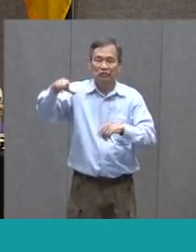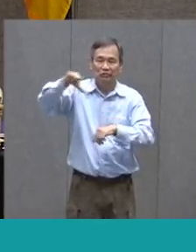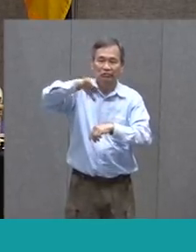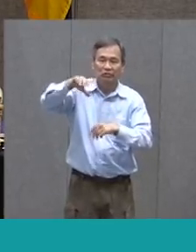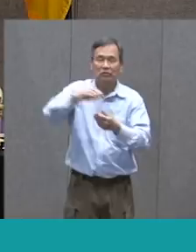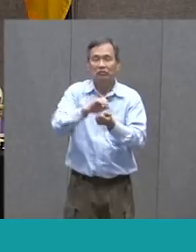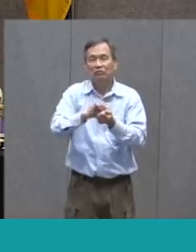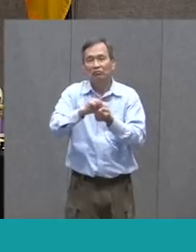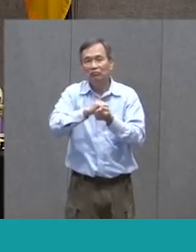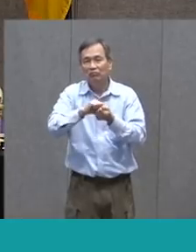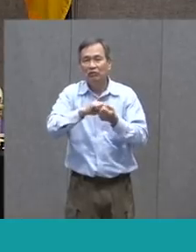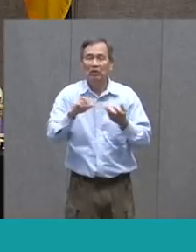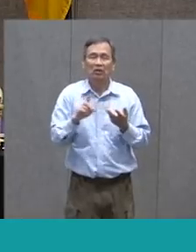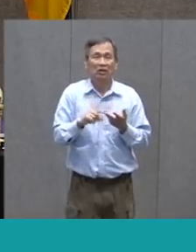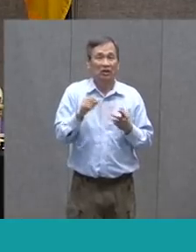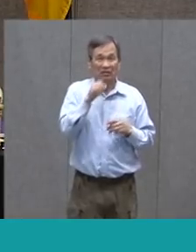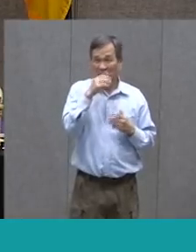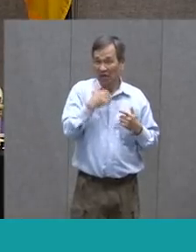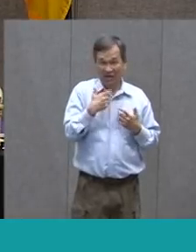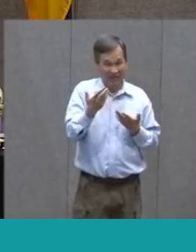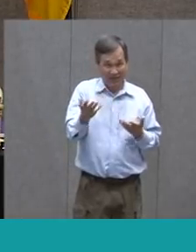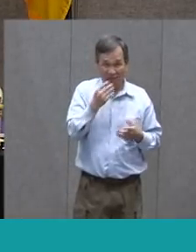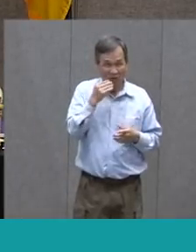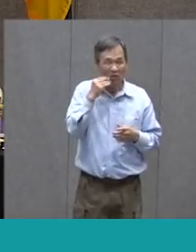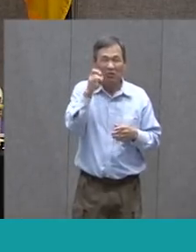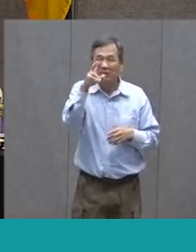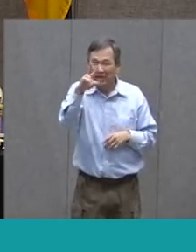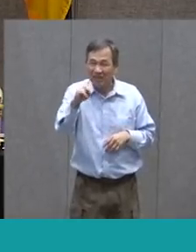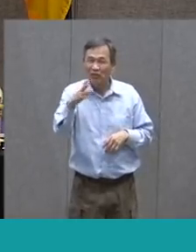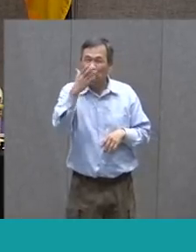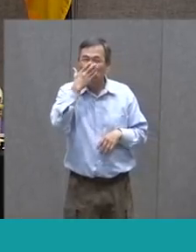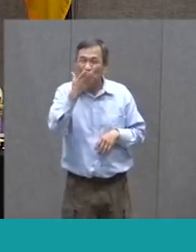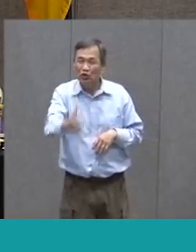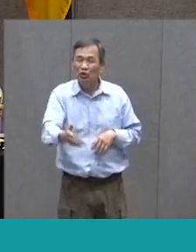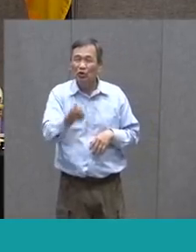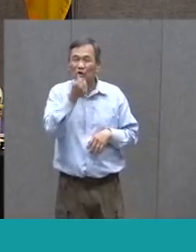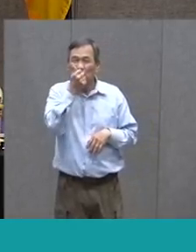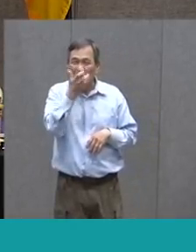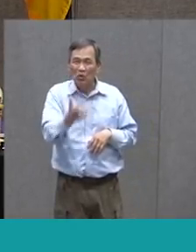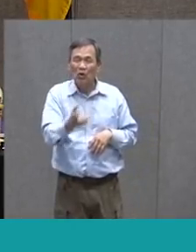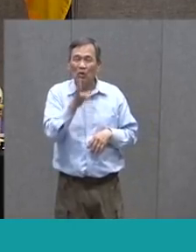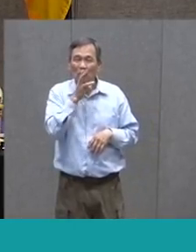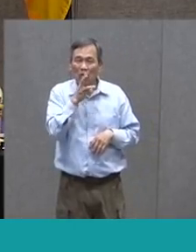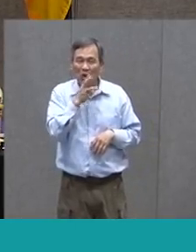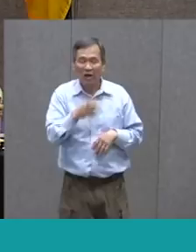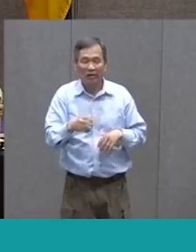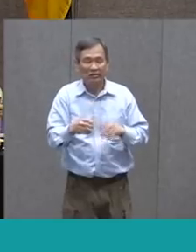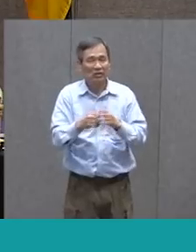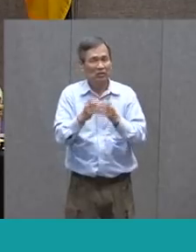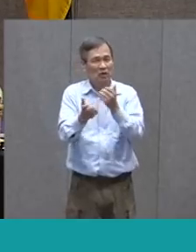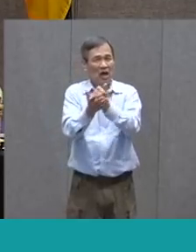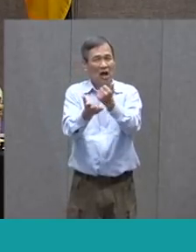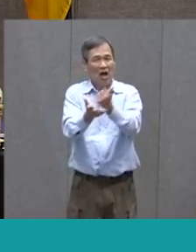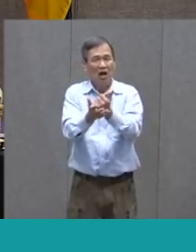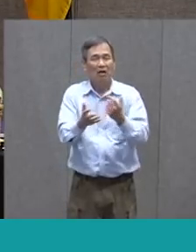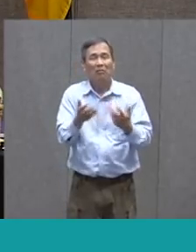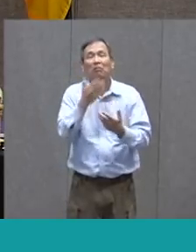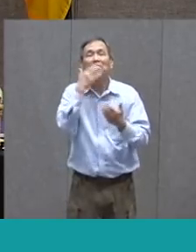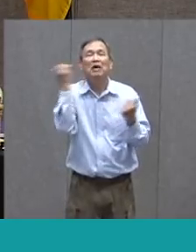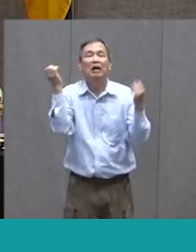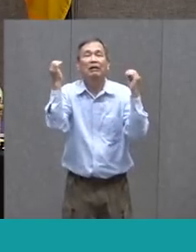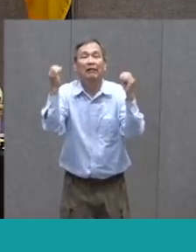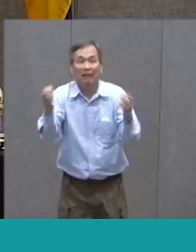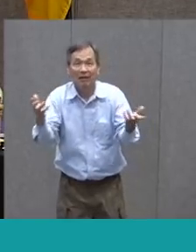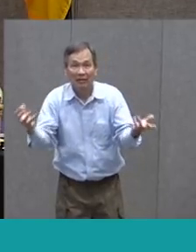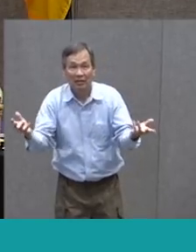thing. If you don't have soap at home, even just really good warm water, that'll help. It's better than not